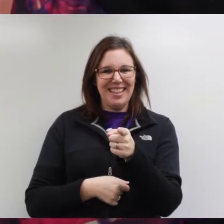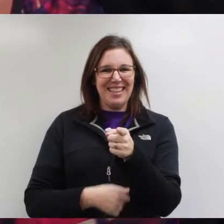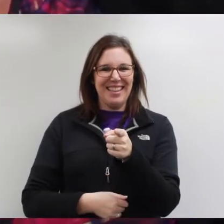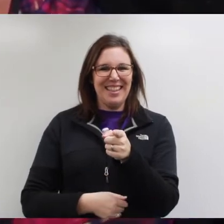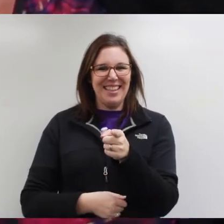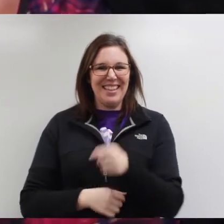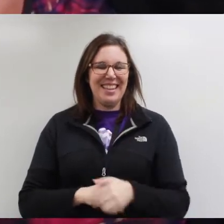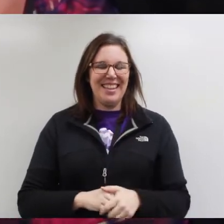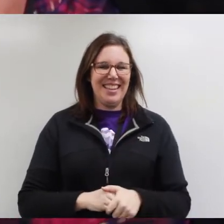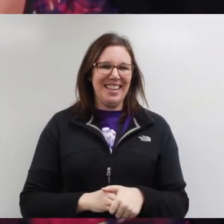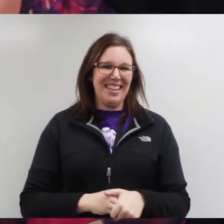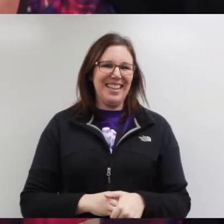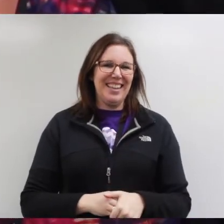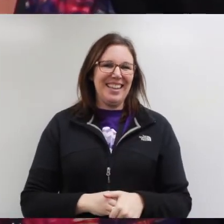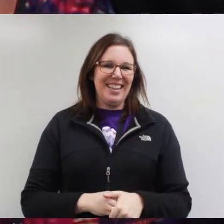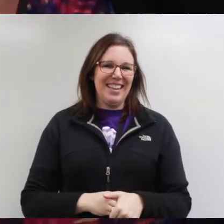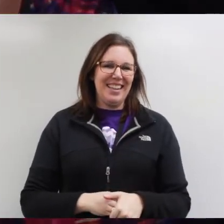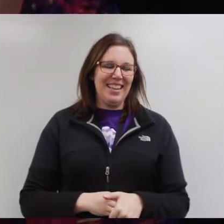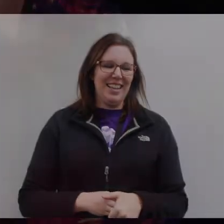Bye-bye. Bye-bye.-bye. Yesho! you.